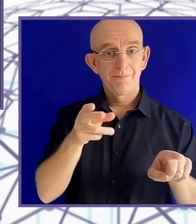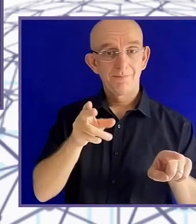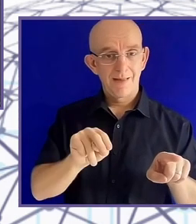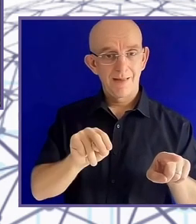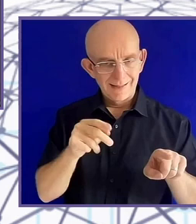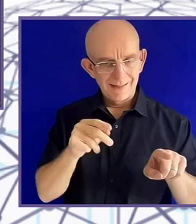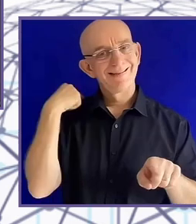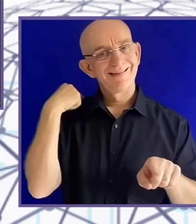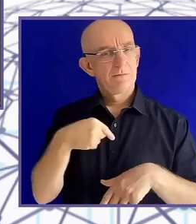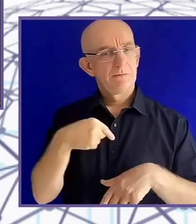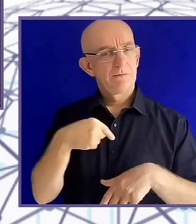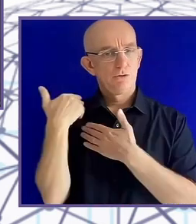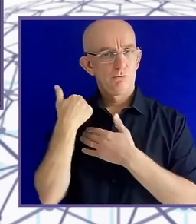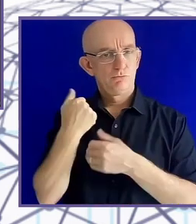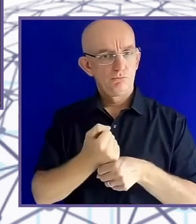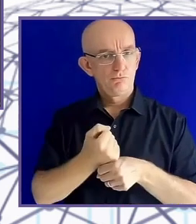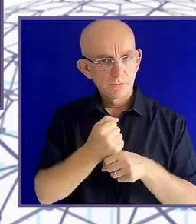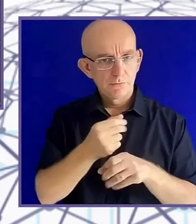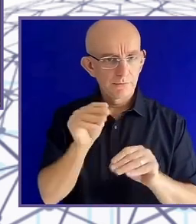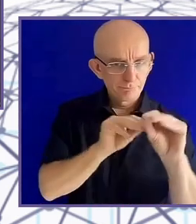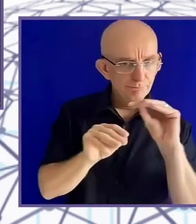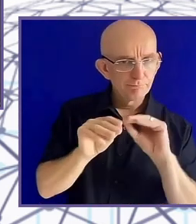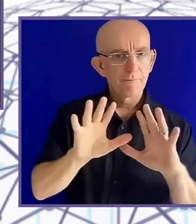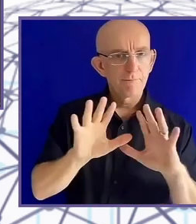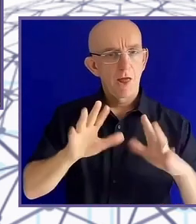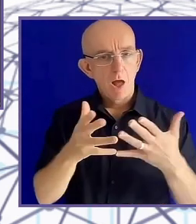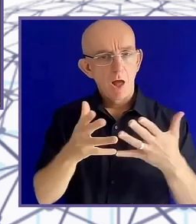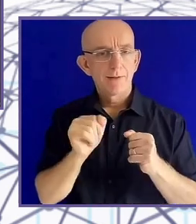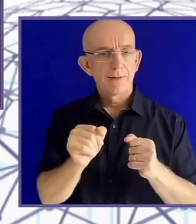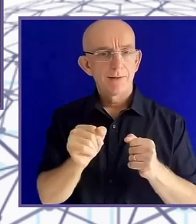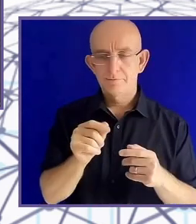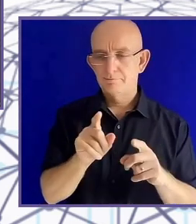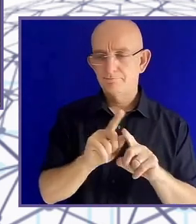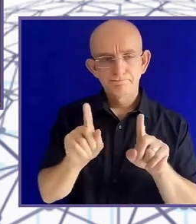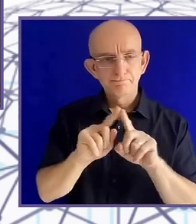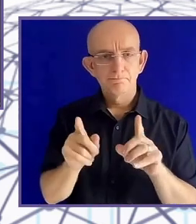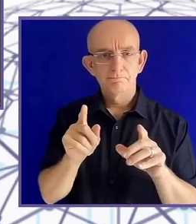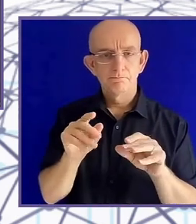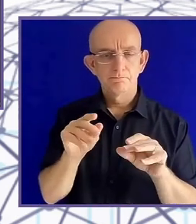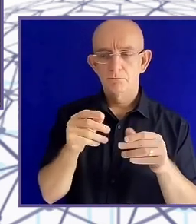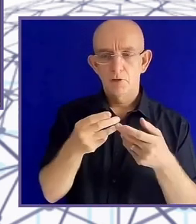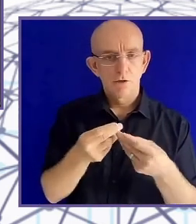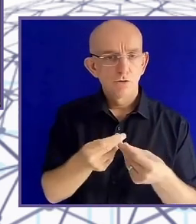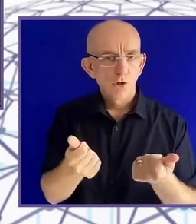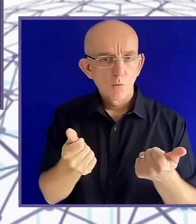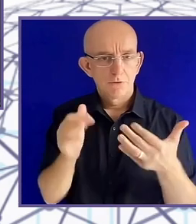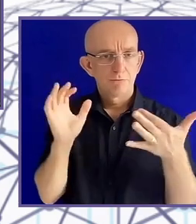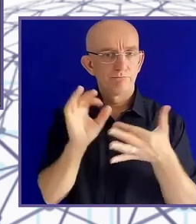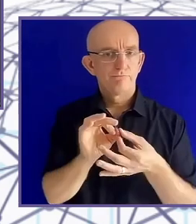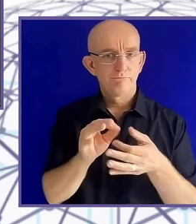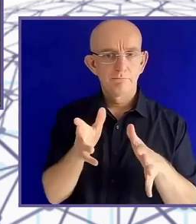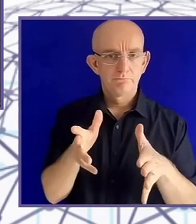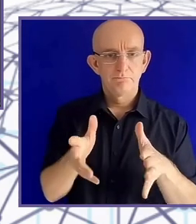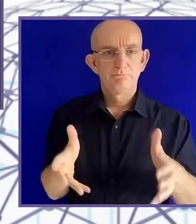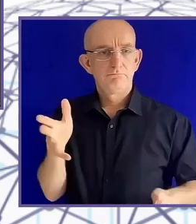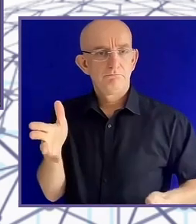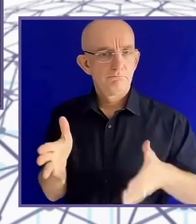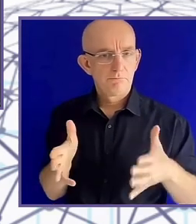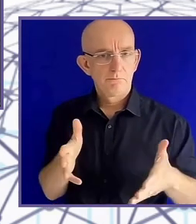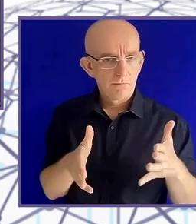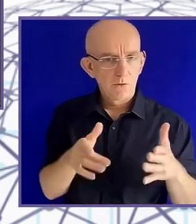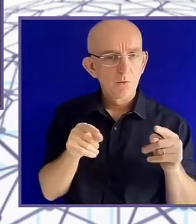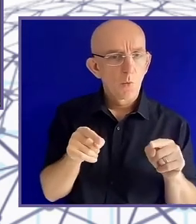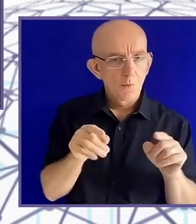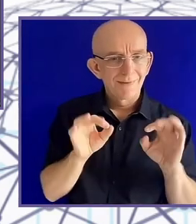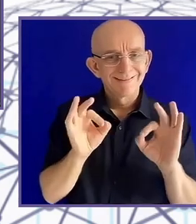spinal injury between your lumbar spine six and seven, you might be able to put your hands out, but you're not able to